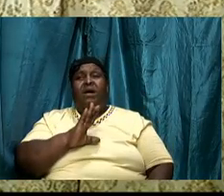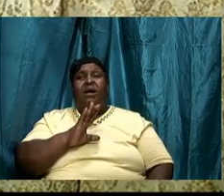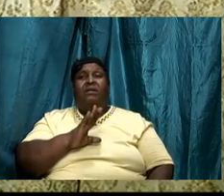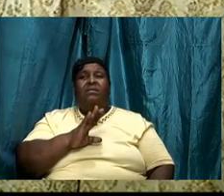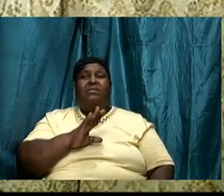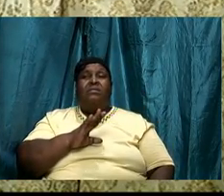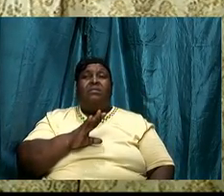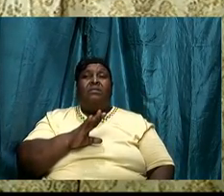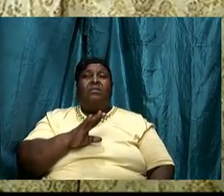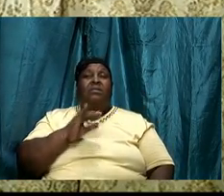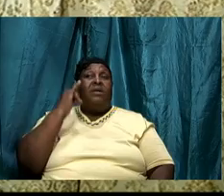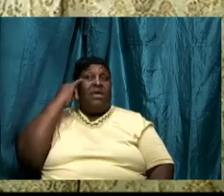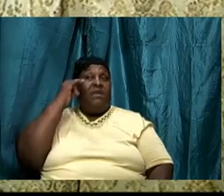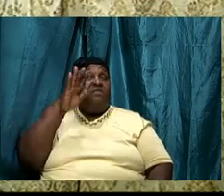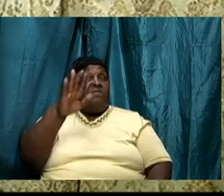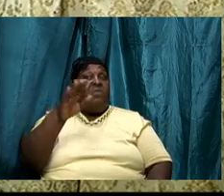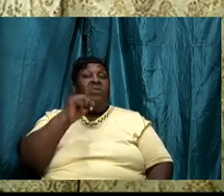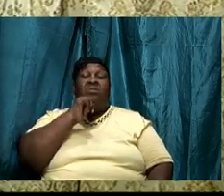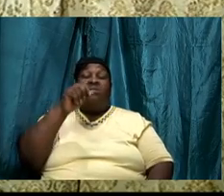not